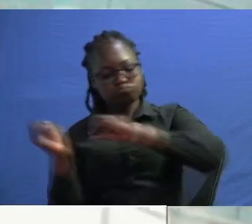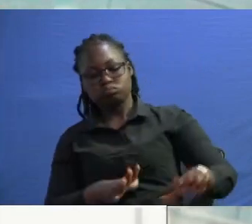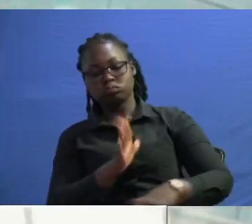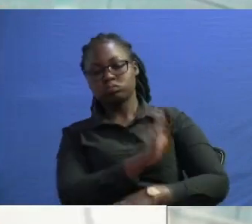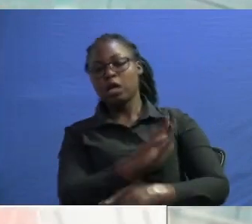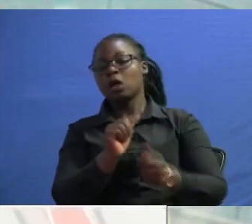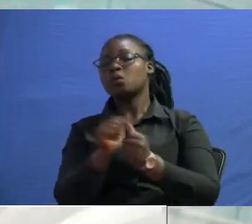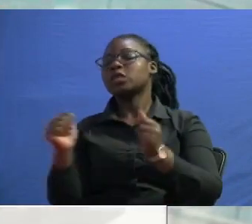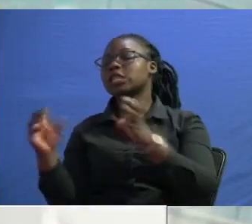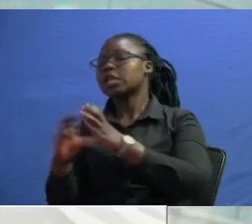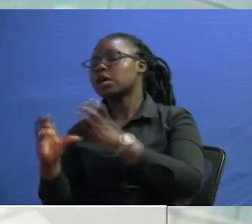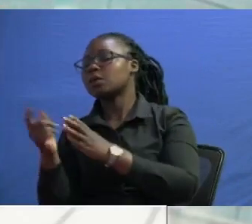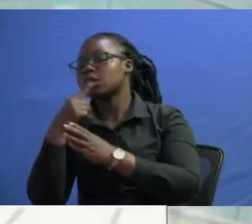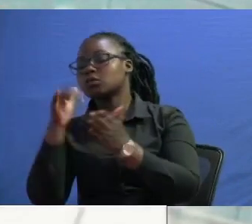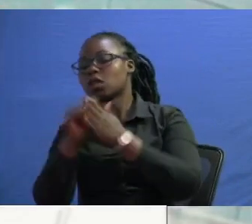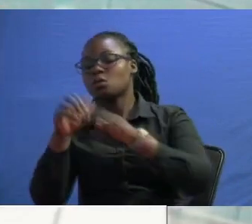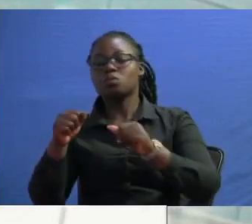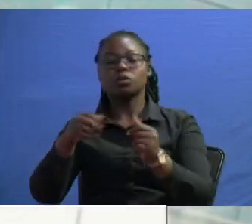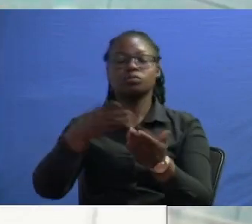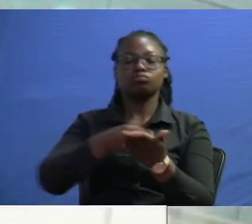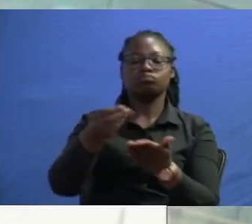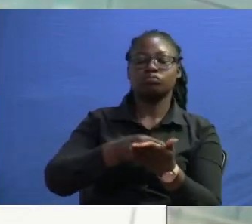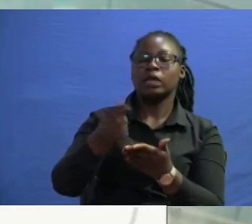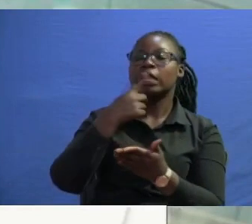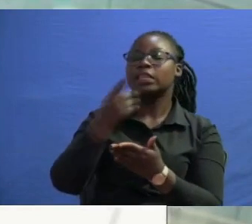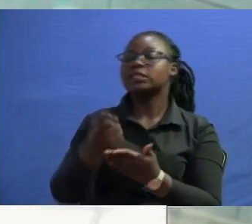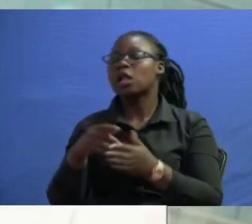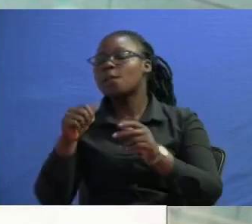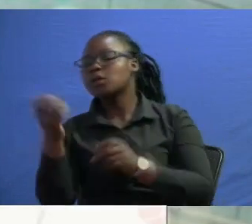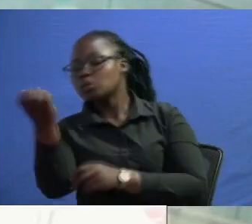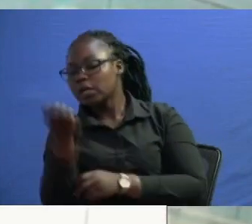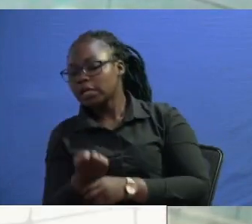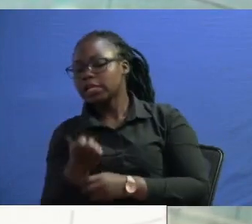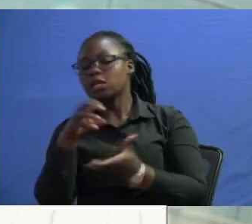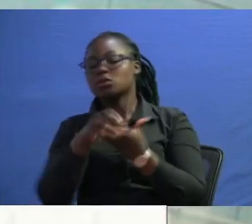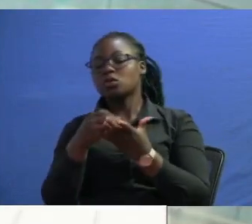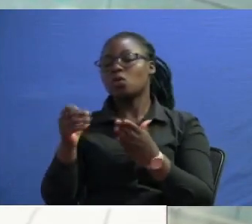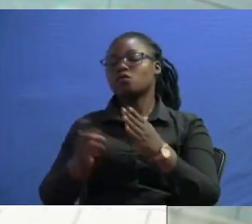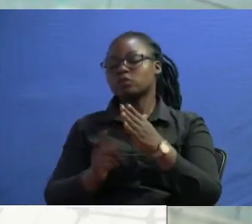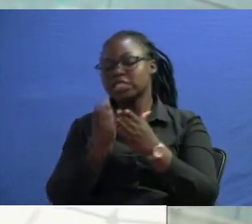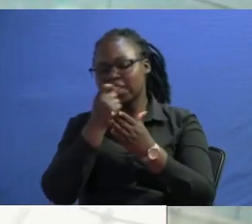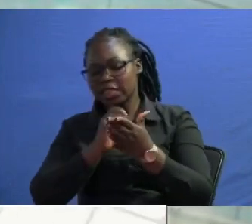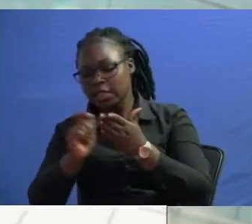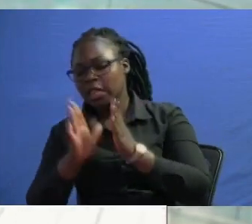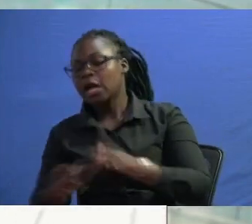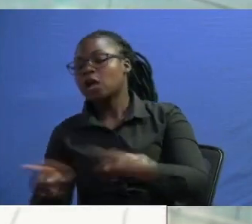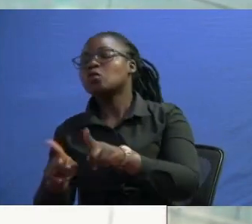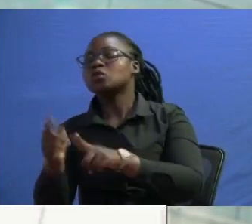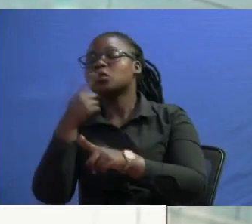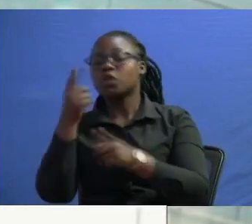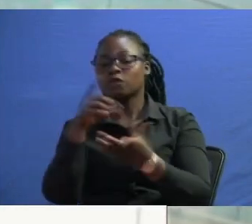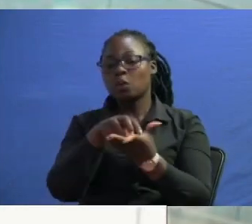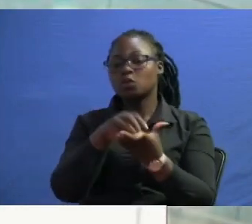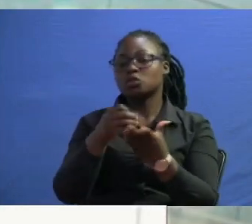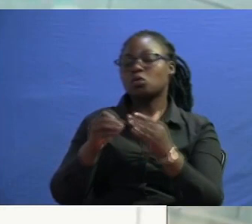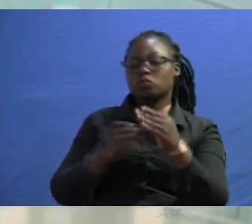accompaniment so that they can buy it because they he tells them i will need a position of prime cabinet secretary but then i'll also give you position of position